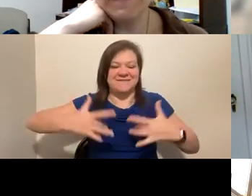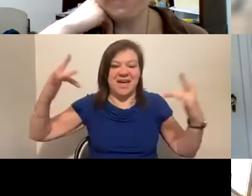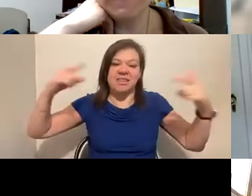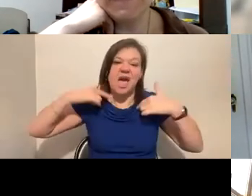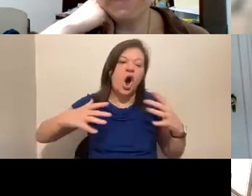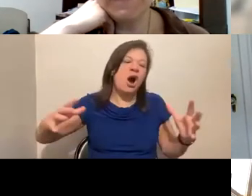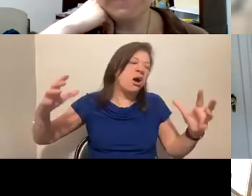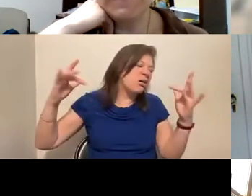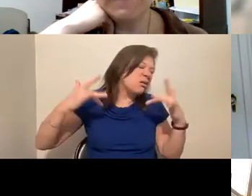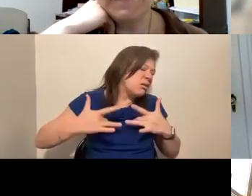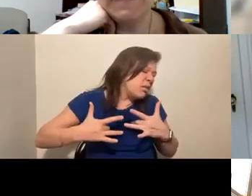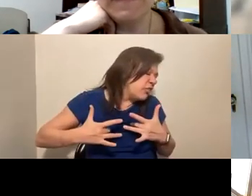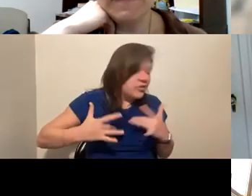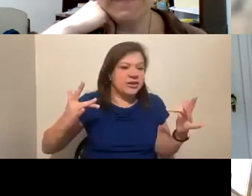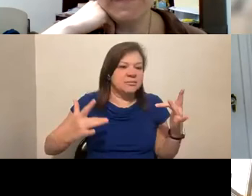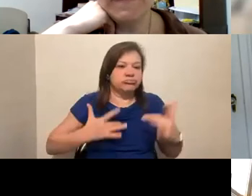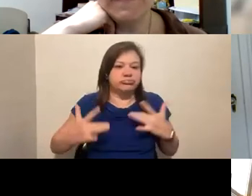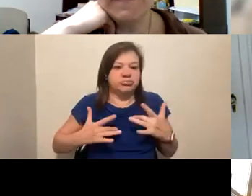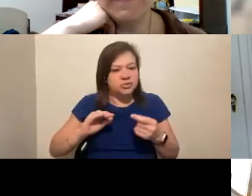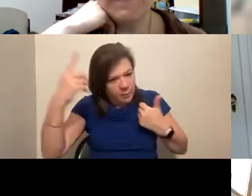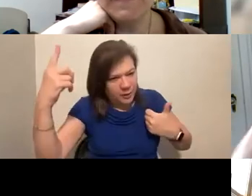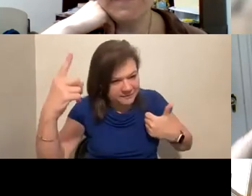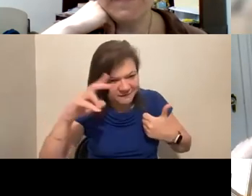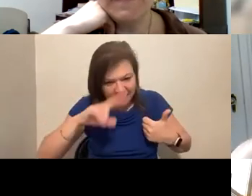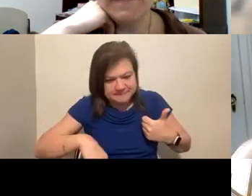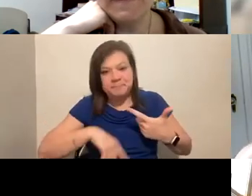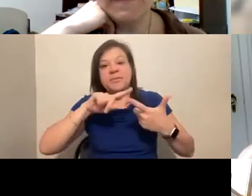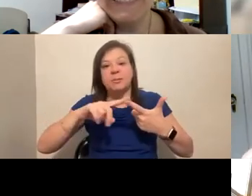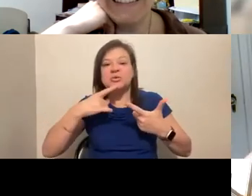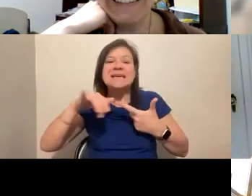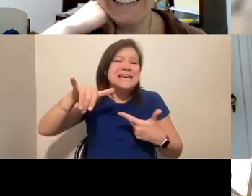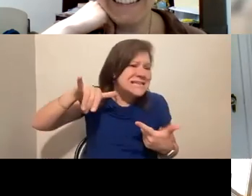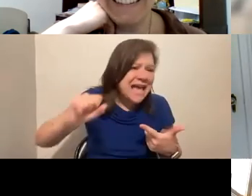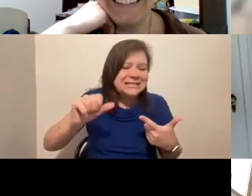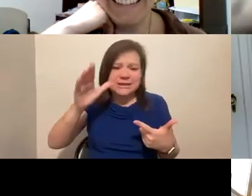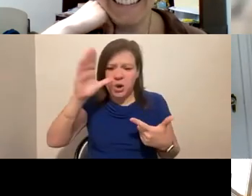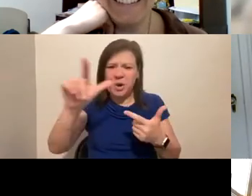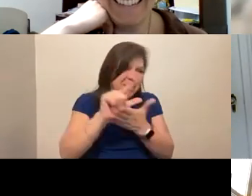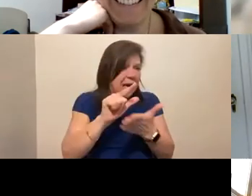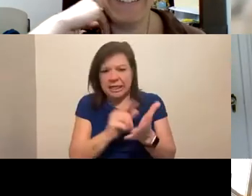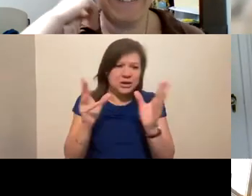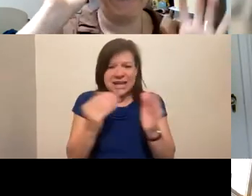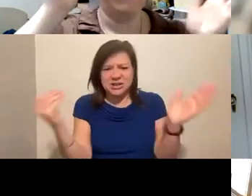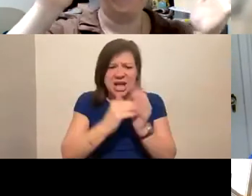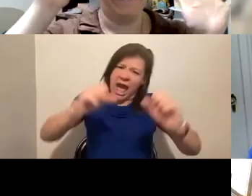excited. So that's number one. Number two, yes, there will be a legal session again.